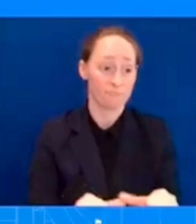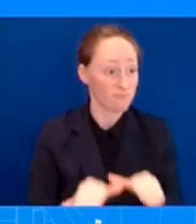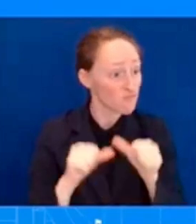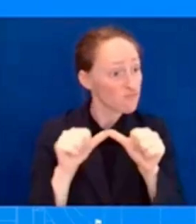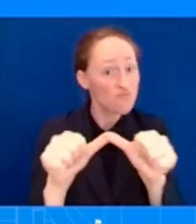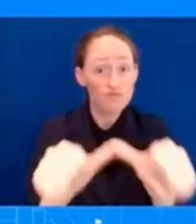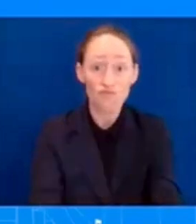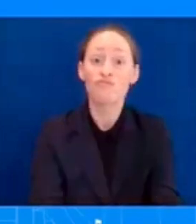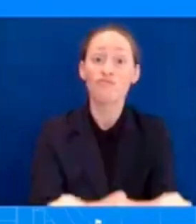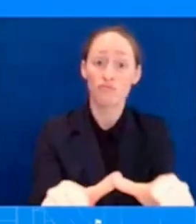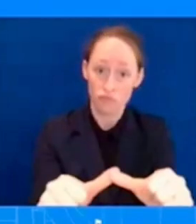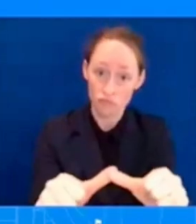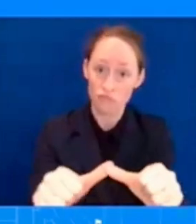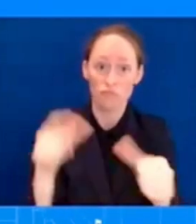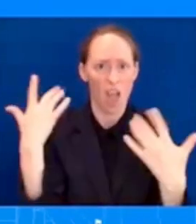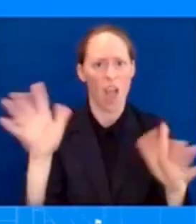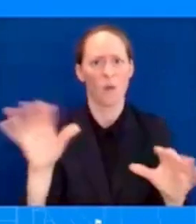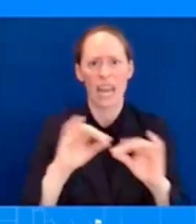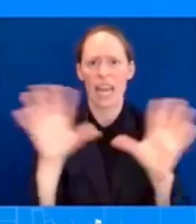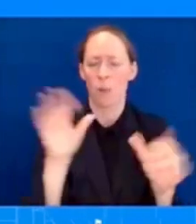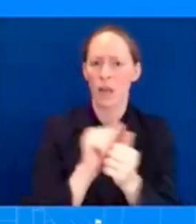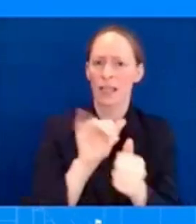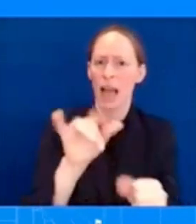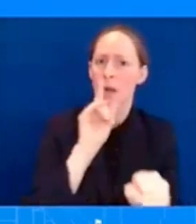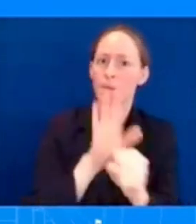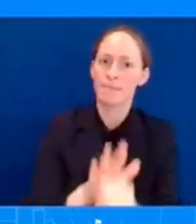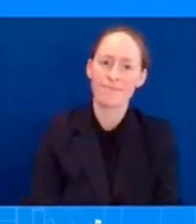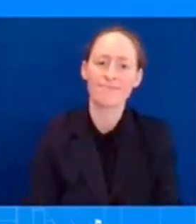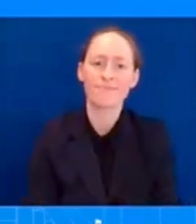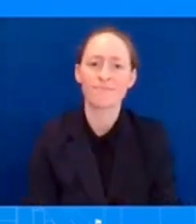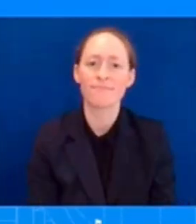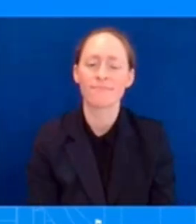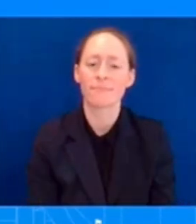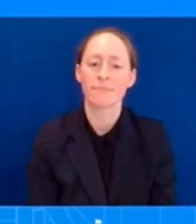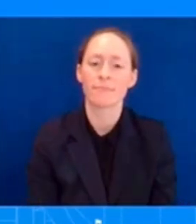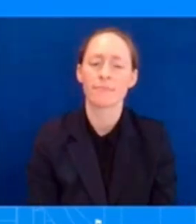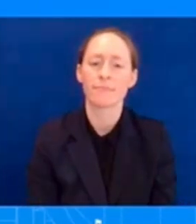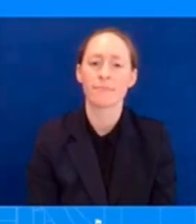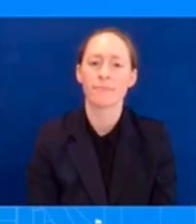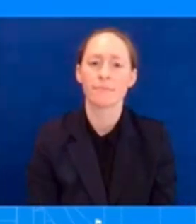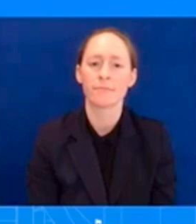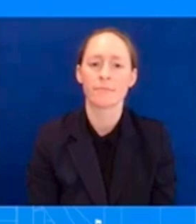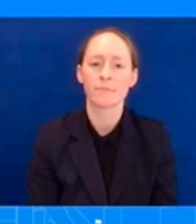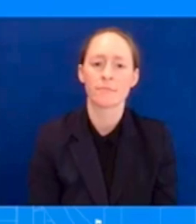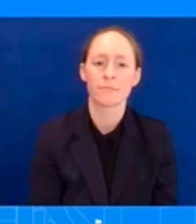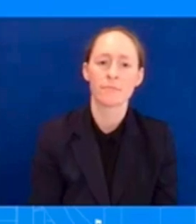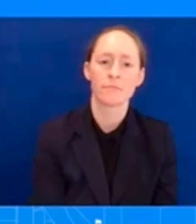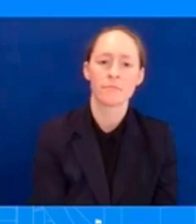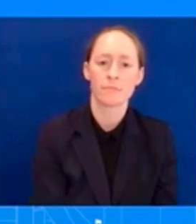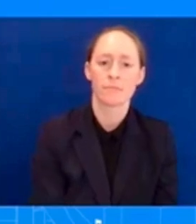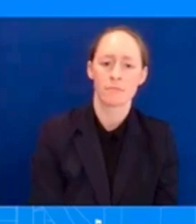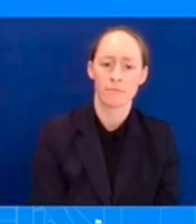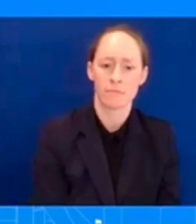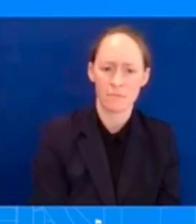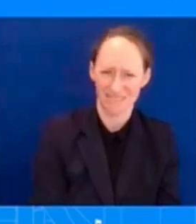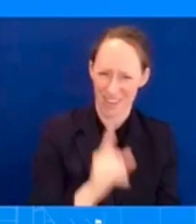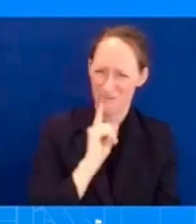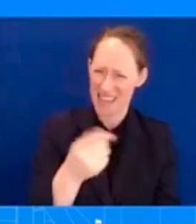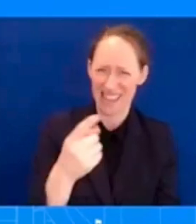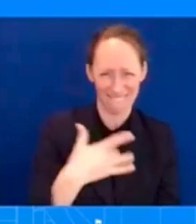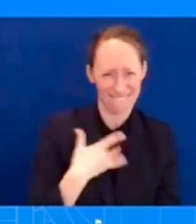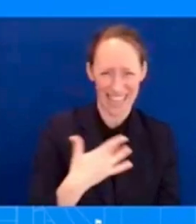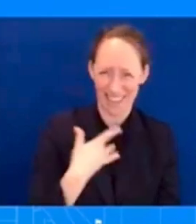So should the people, should the American people be seeing the President on the phone, working the phones, talking to officials rather than seeing him on the beach?